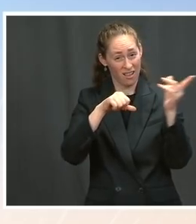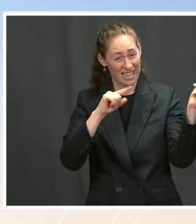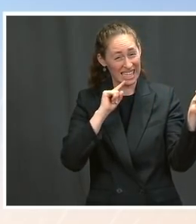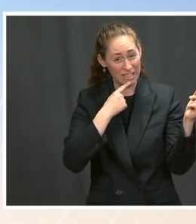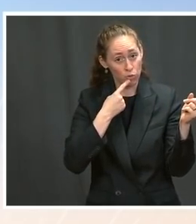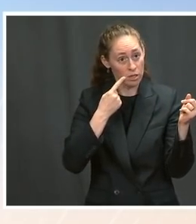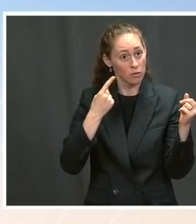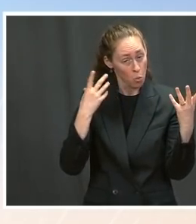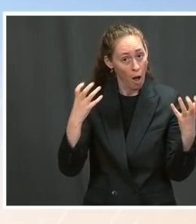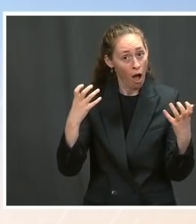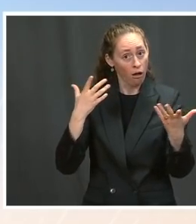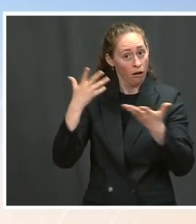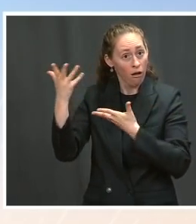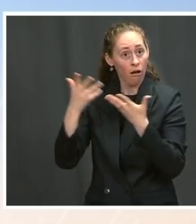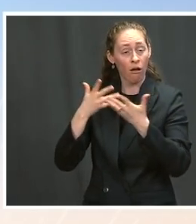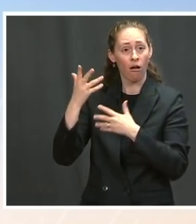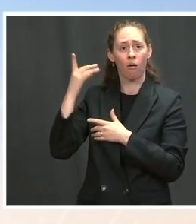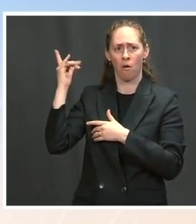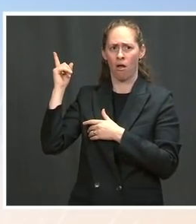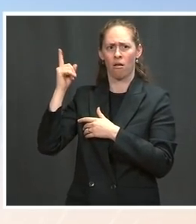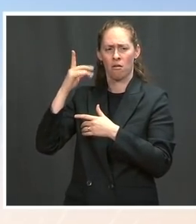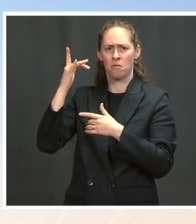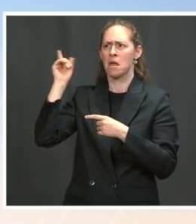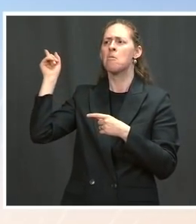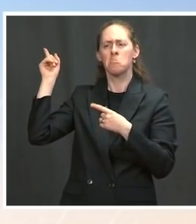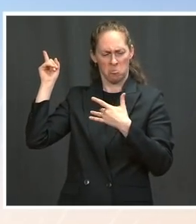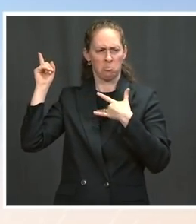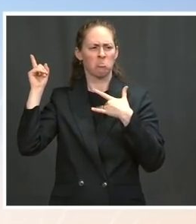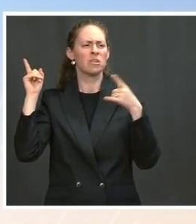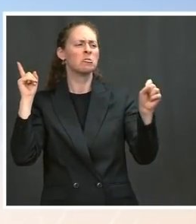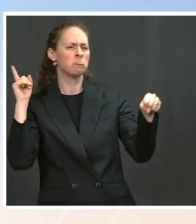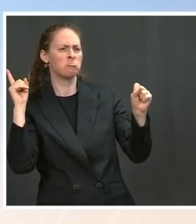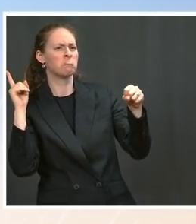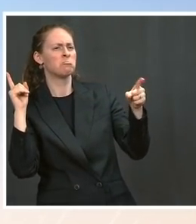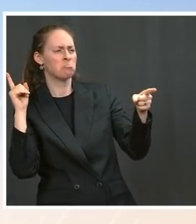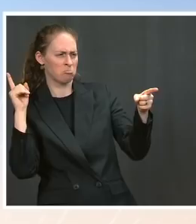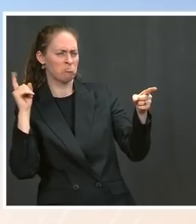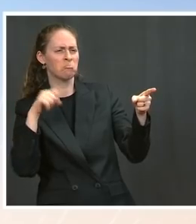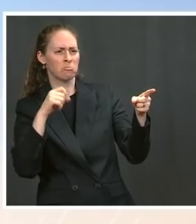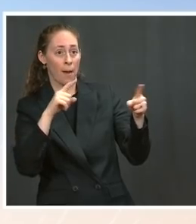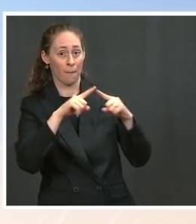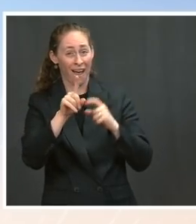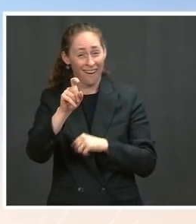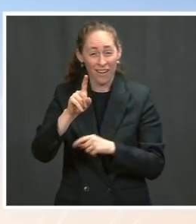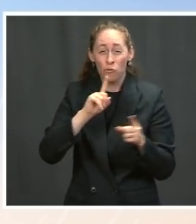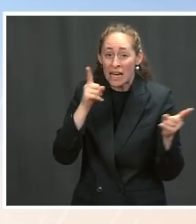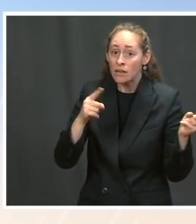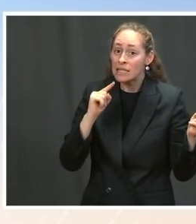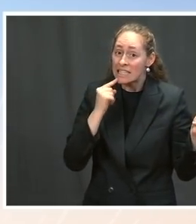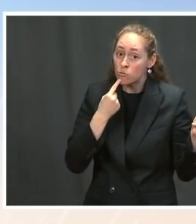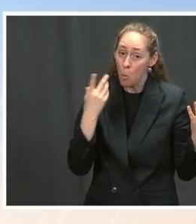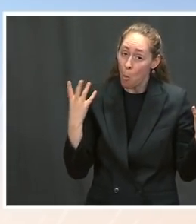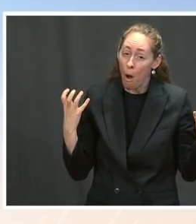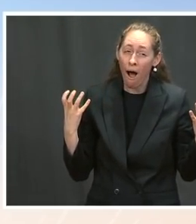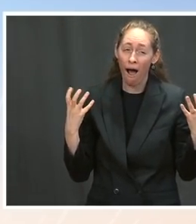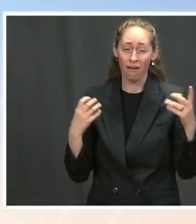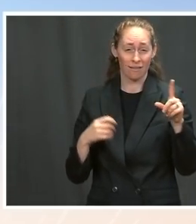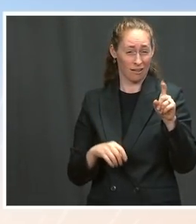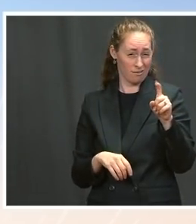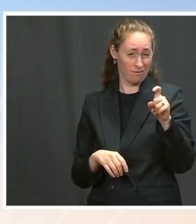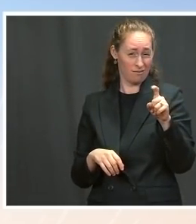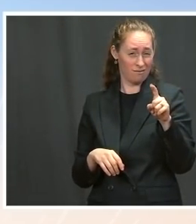but how serious and what they're prepared to do. So after three rounds of talks, is the White House frustrated with the lack of progress?